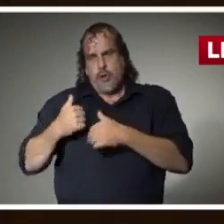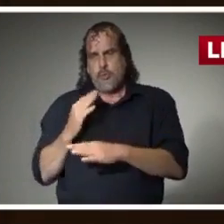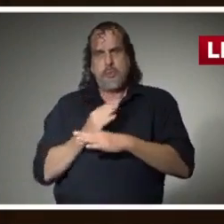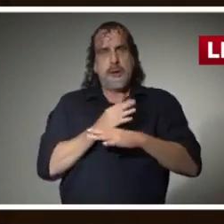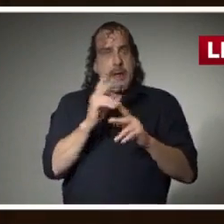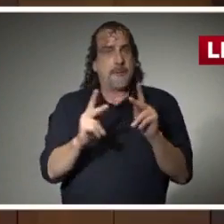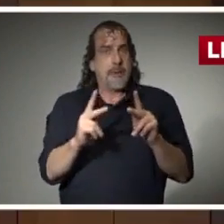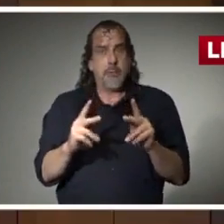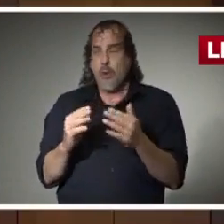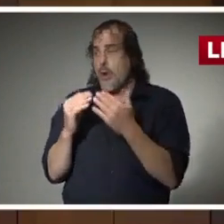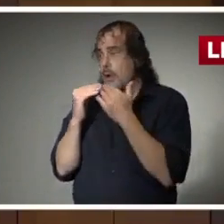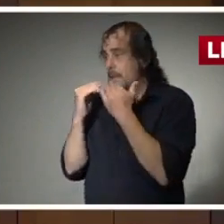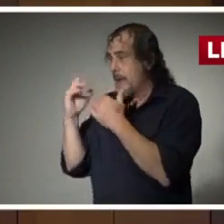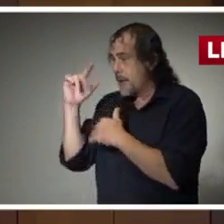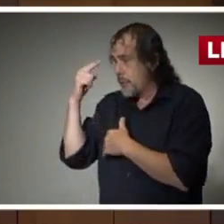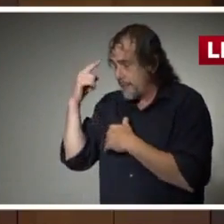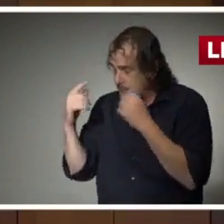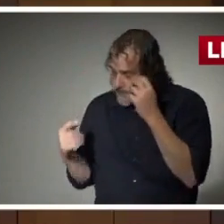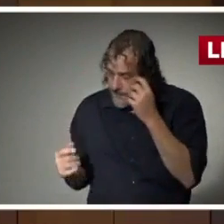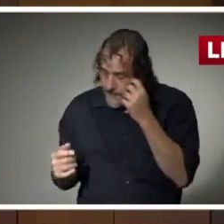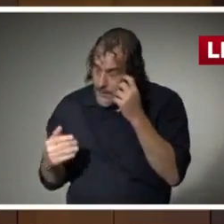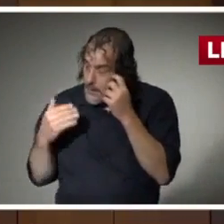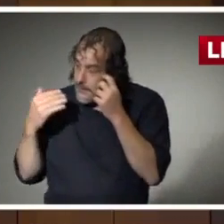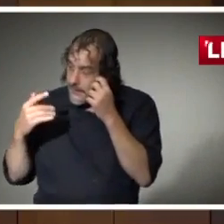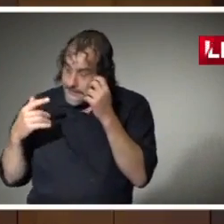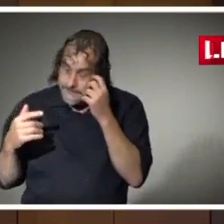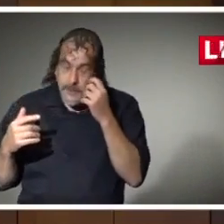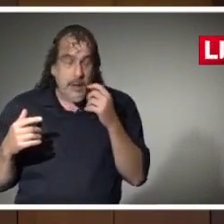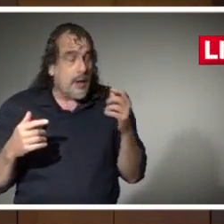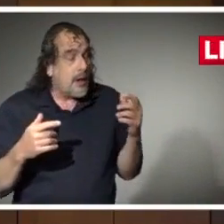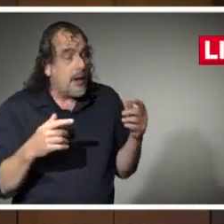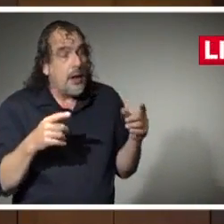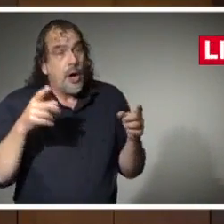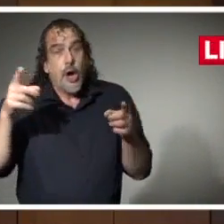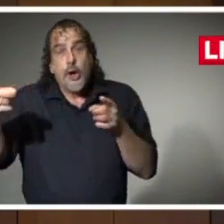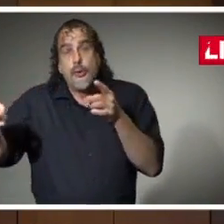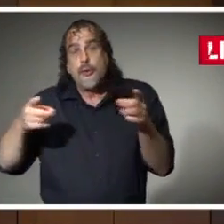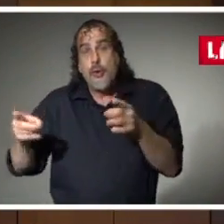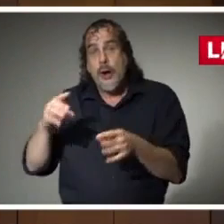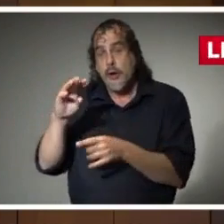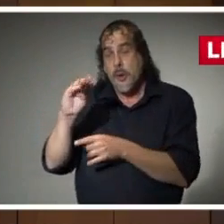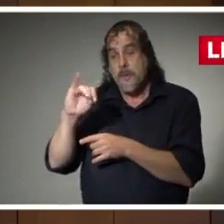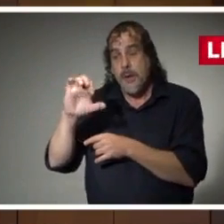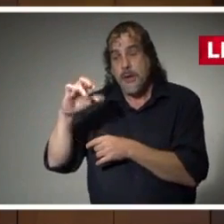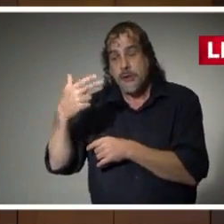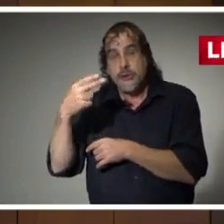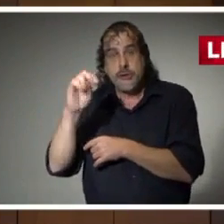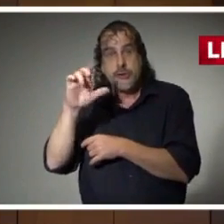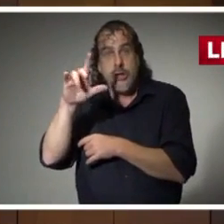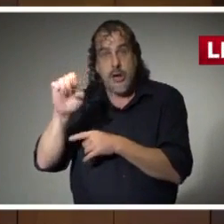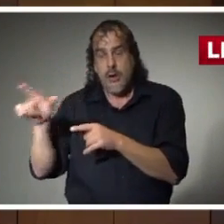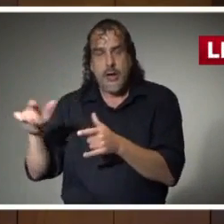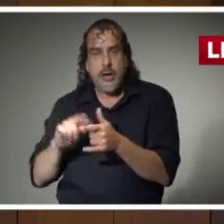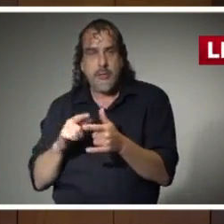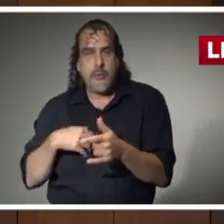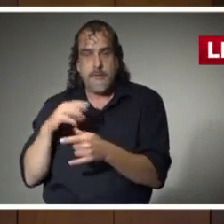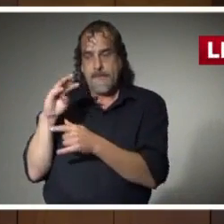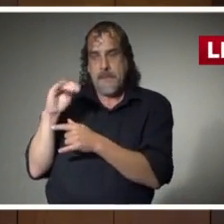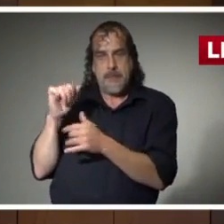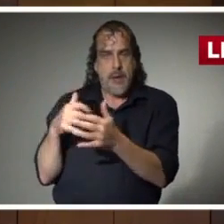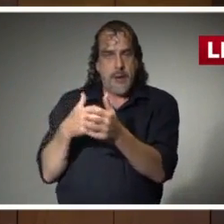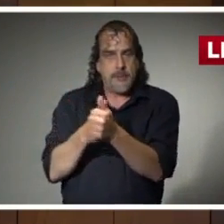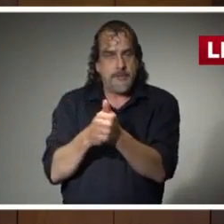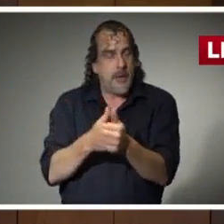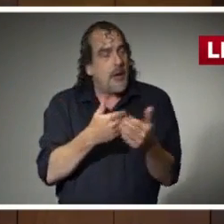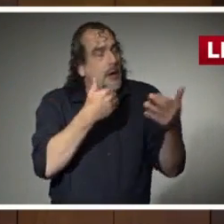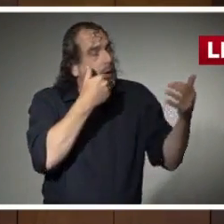us. Thank you, Governor. Thank you, Dr. Byers. Director Michelle is going to give us an update from our emergency management perspective. Thank